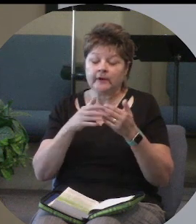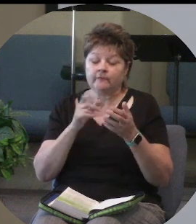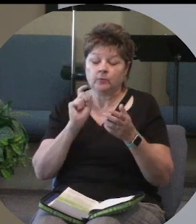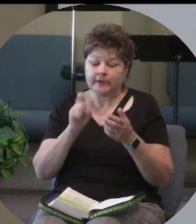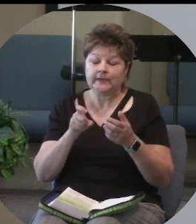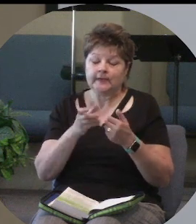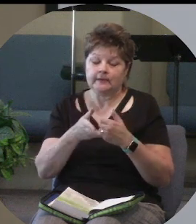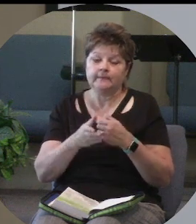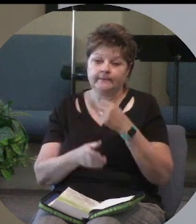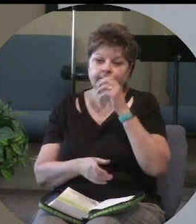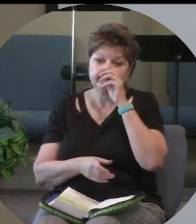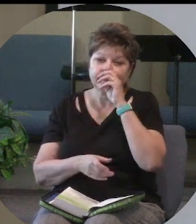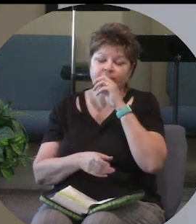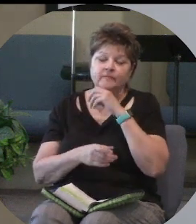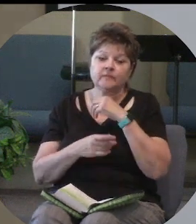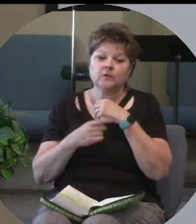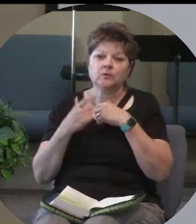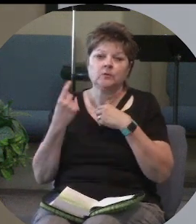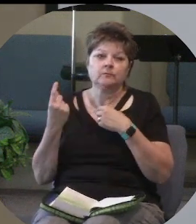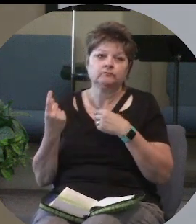and we just